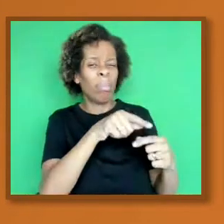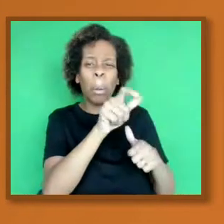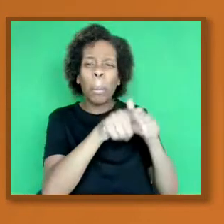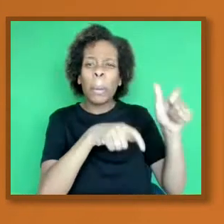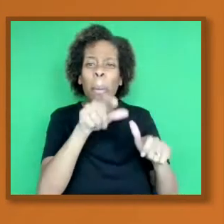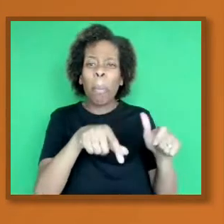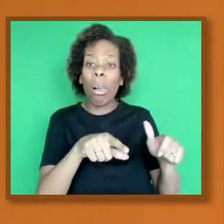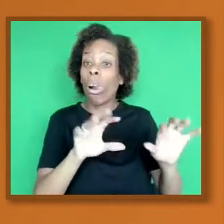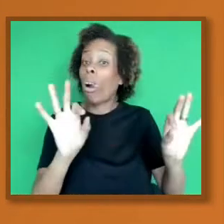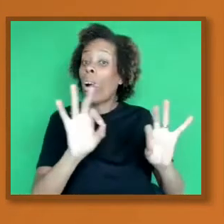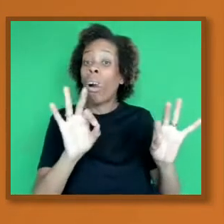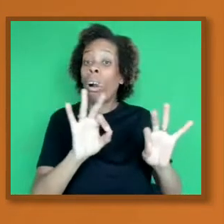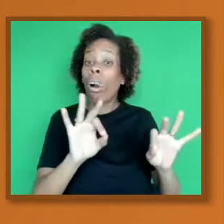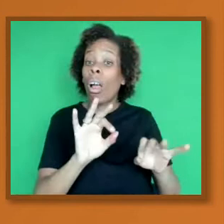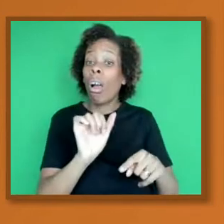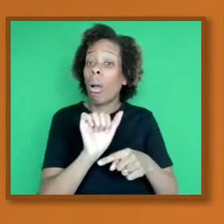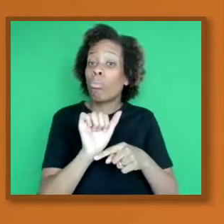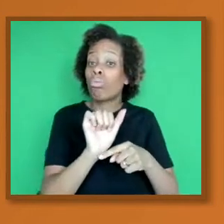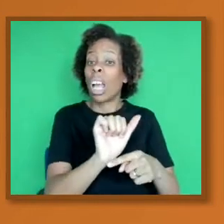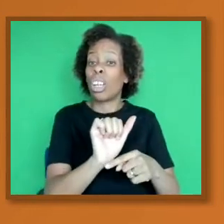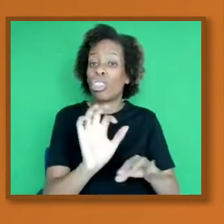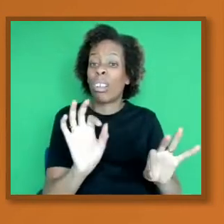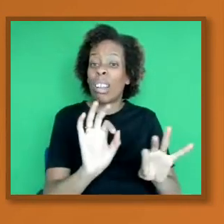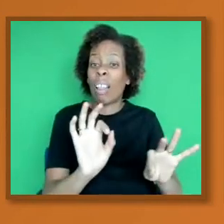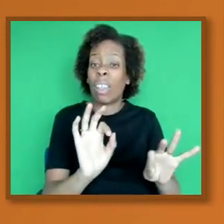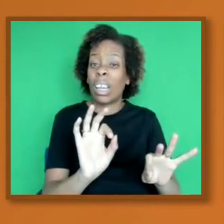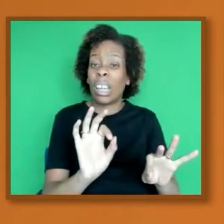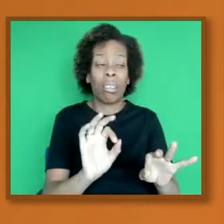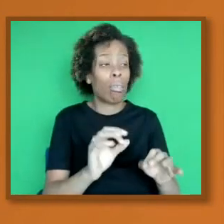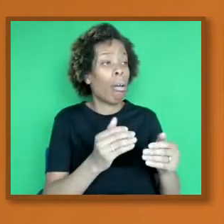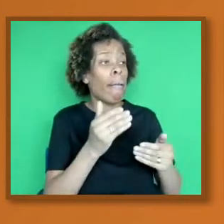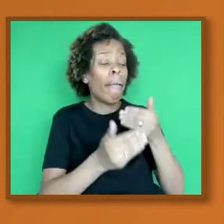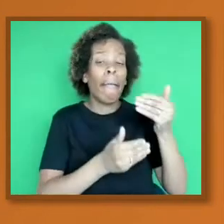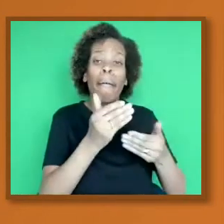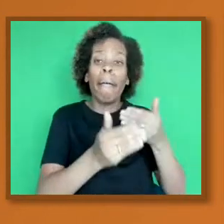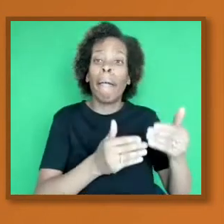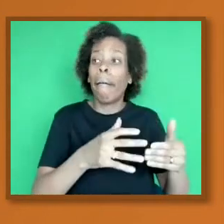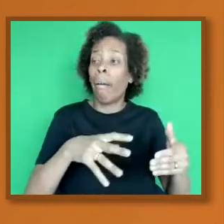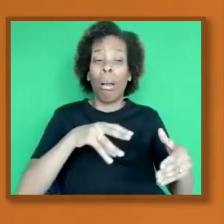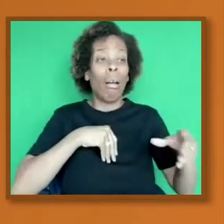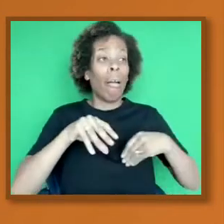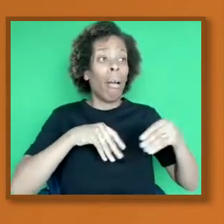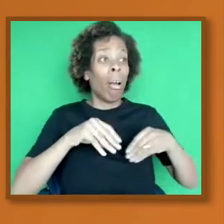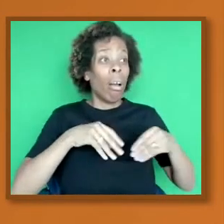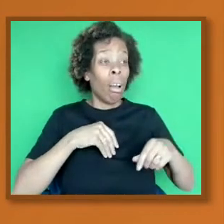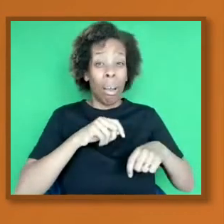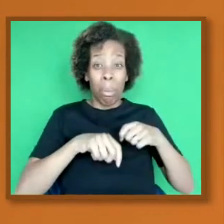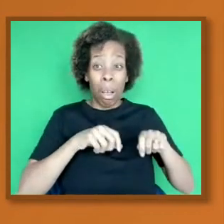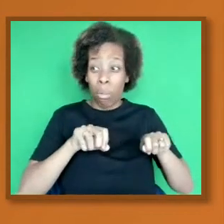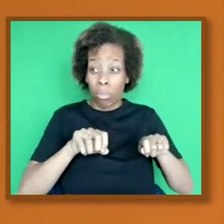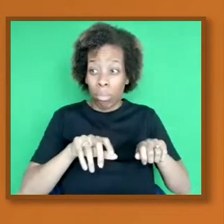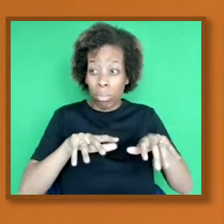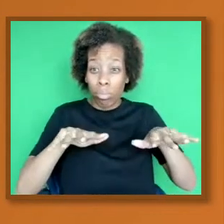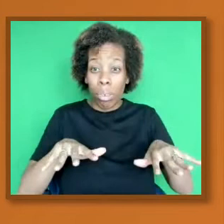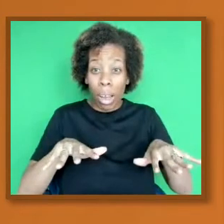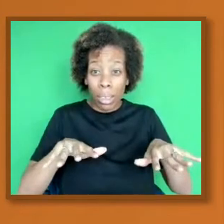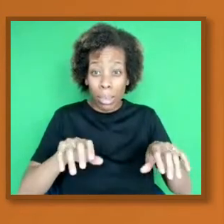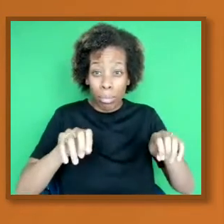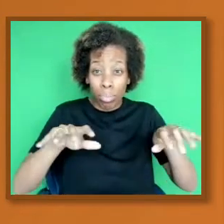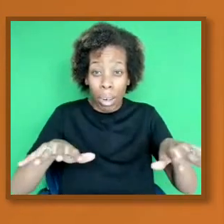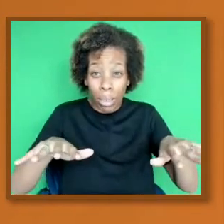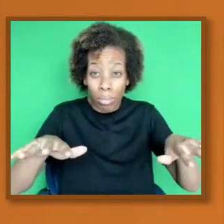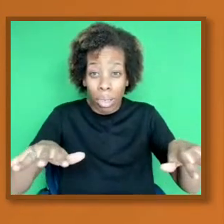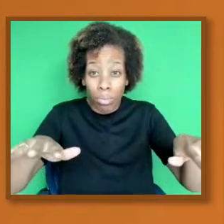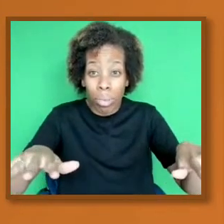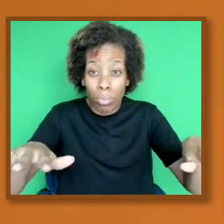well as get infected. There's so many the disease can spread. And the concept of us having lockdown in many places